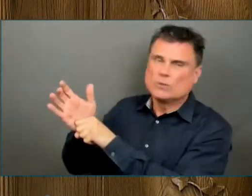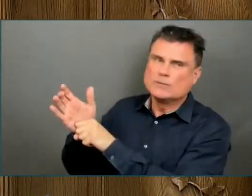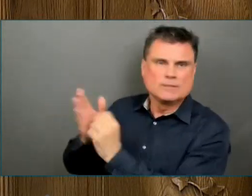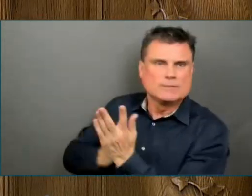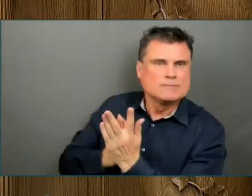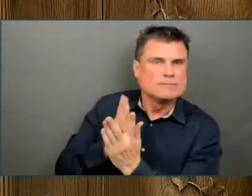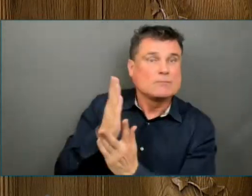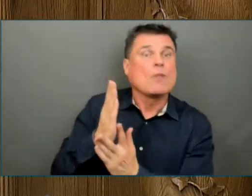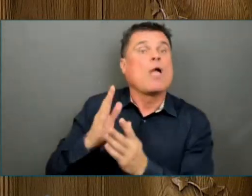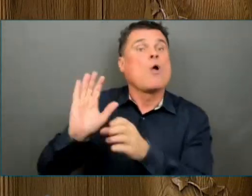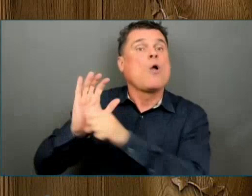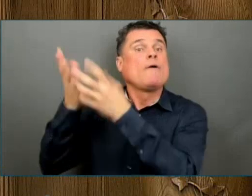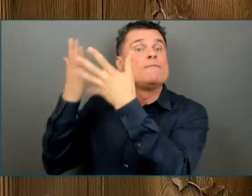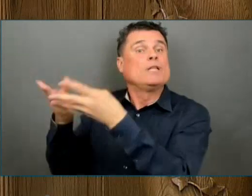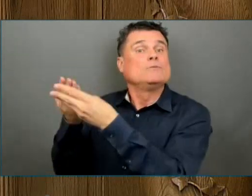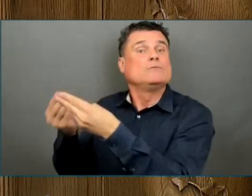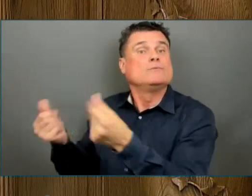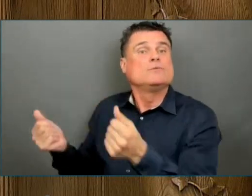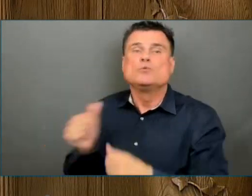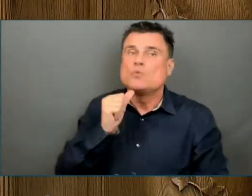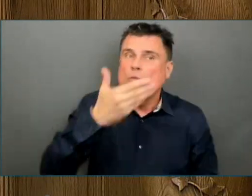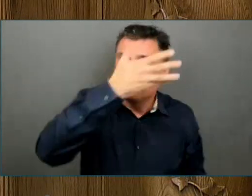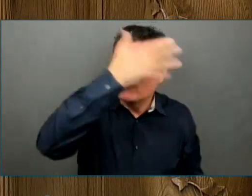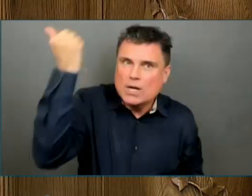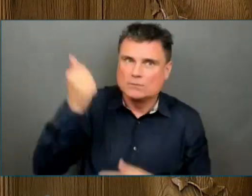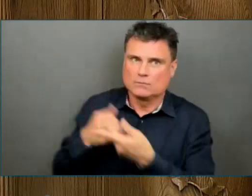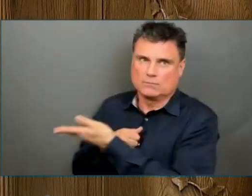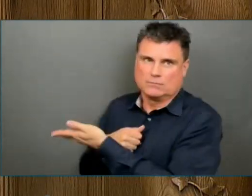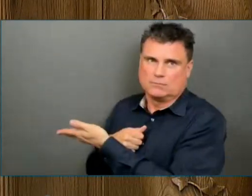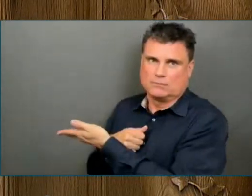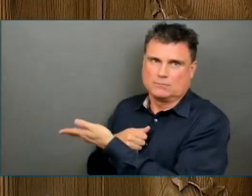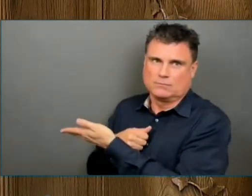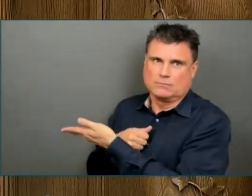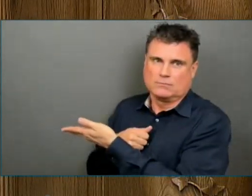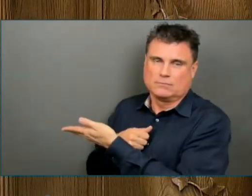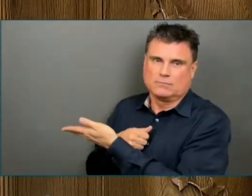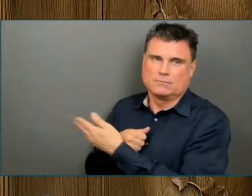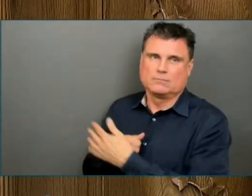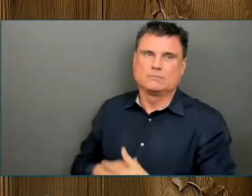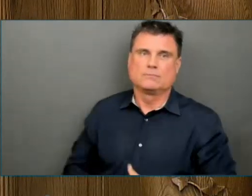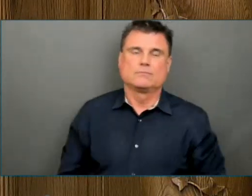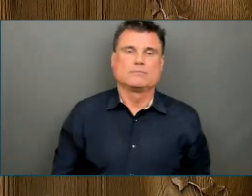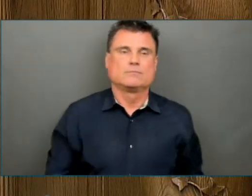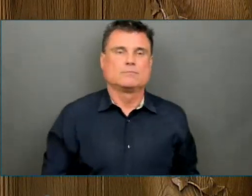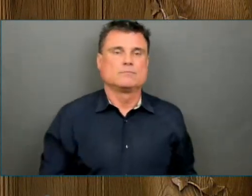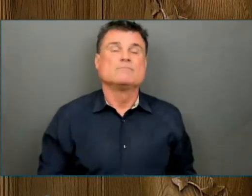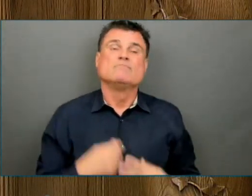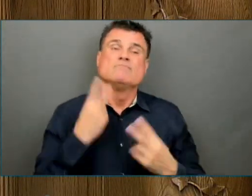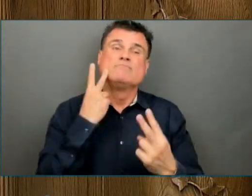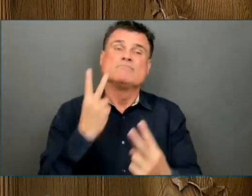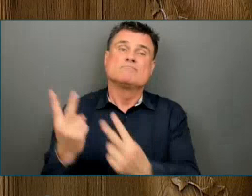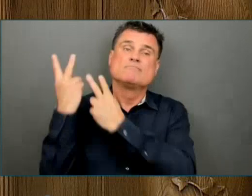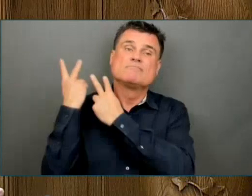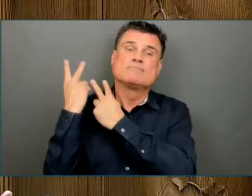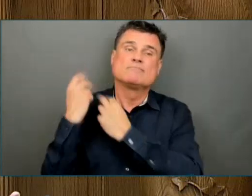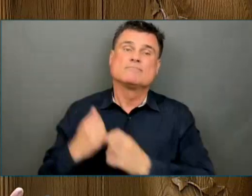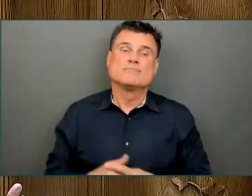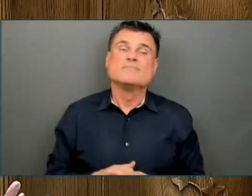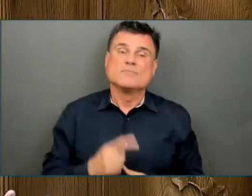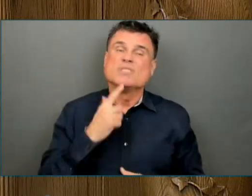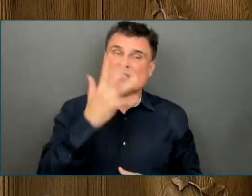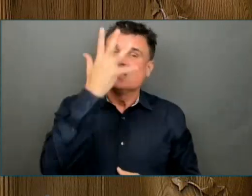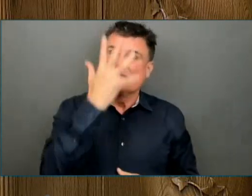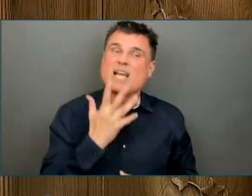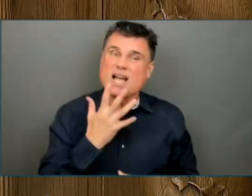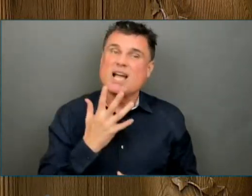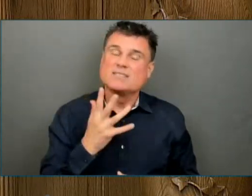have lost family members and friends. We hold them in our hearts. And to all of you who serve together in BC's